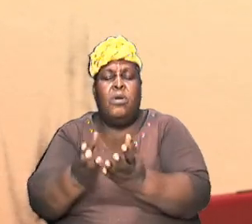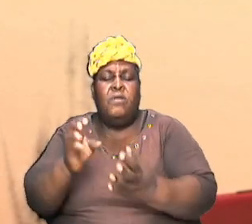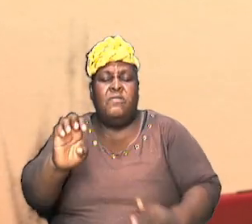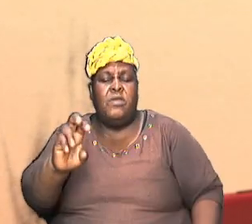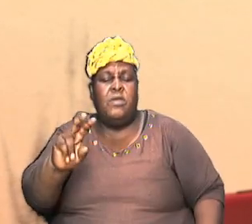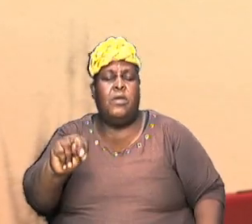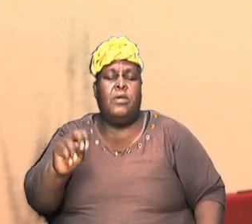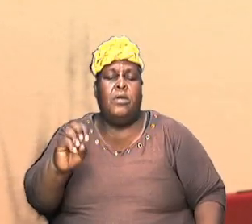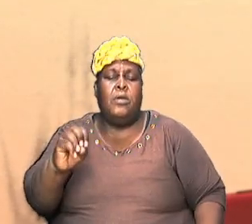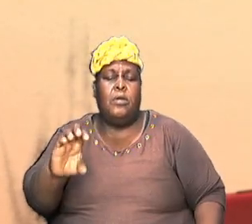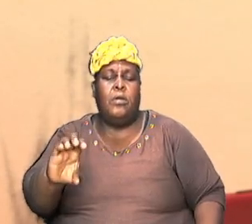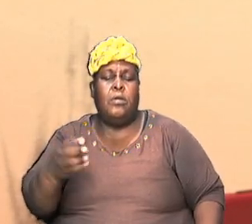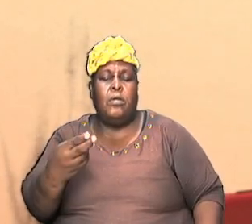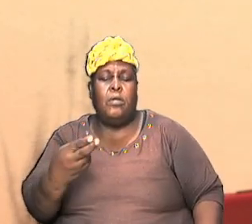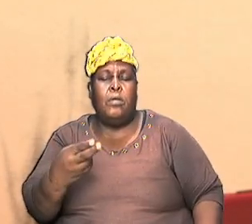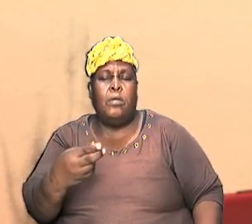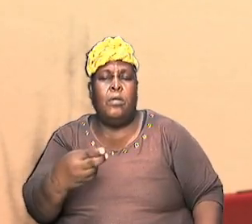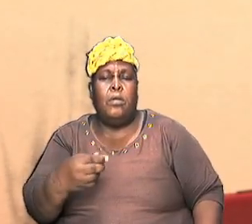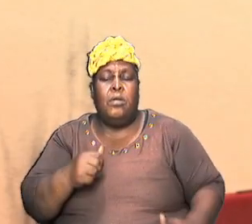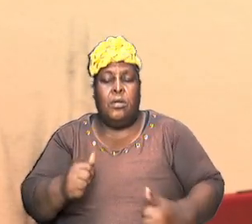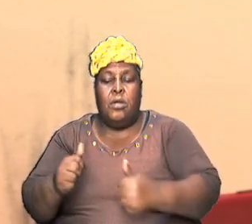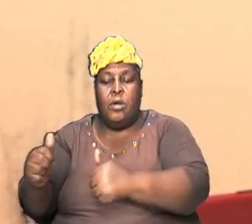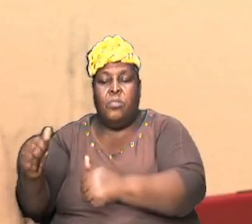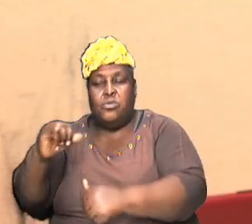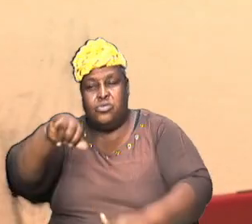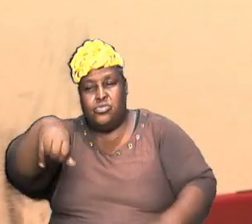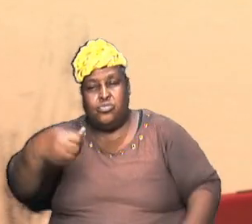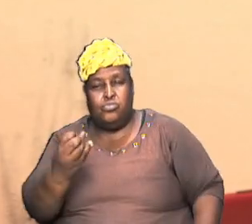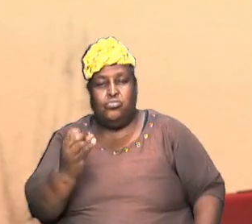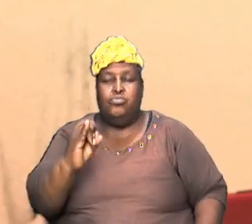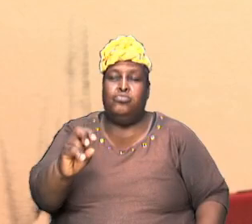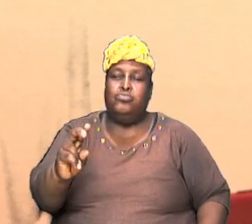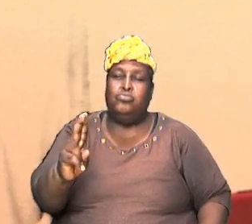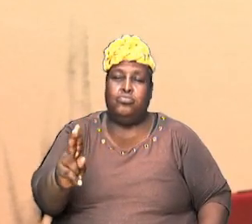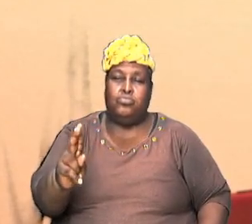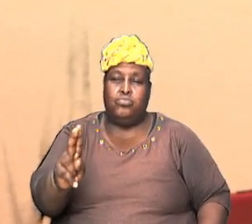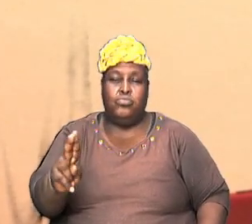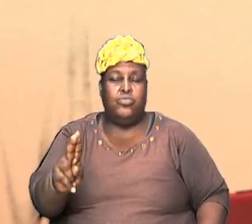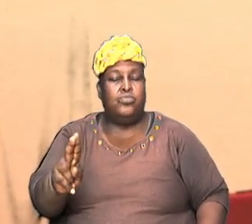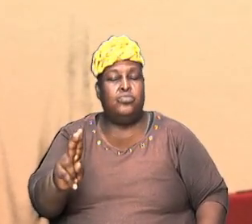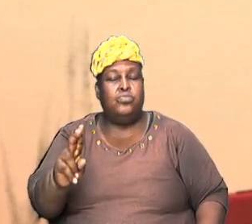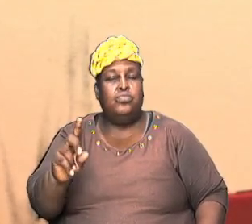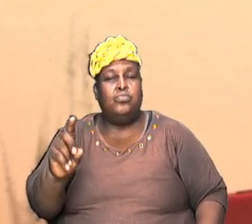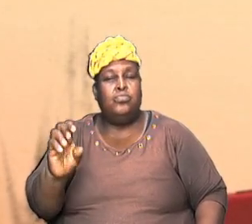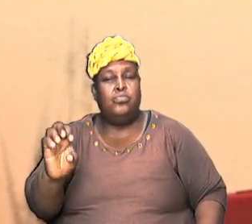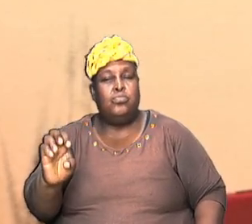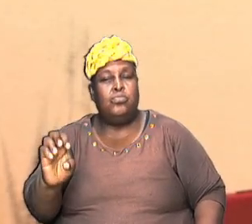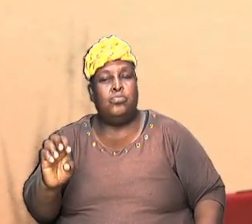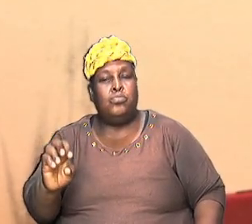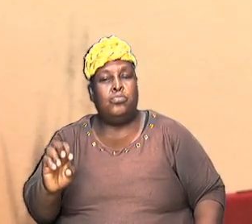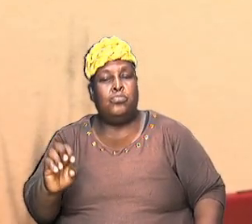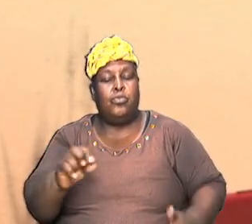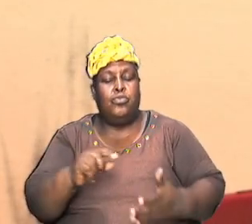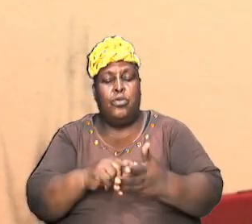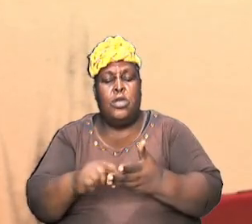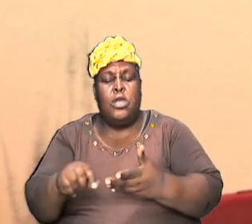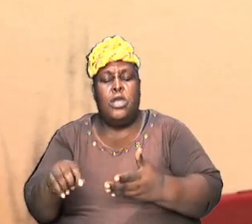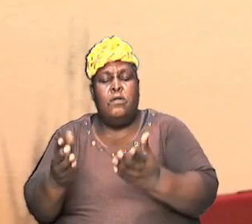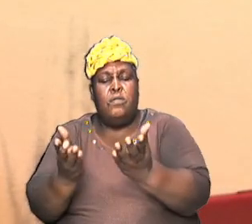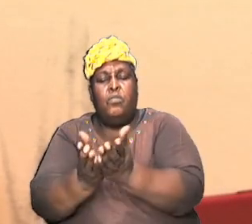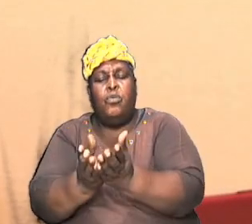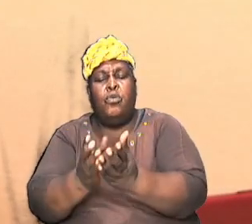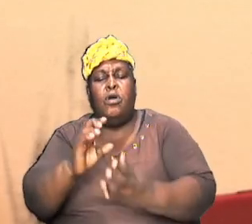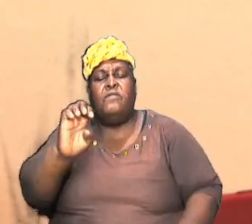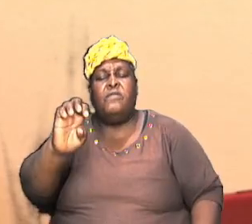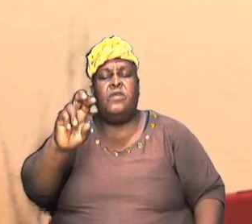the apostle Jude pulled from the book of Enoch and makes reference to what is going to happen and